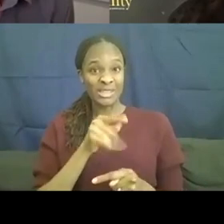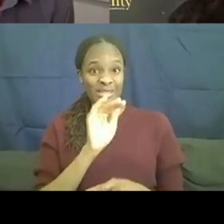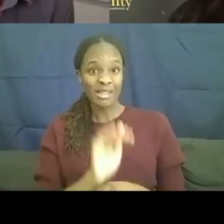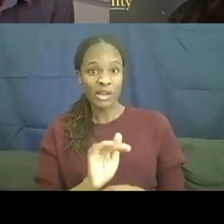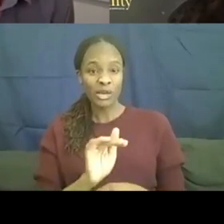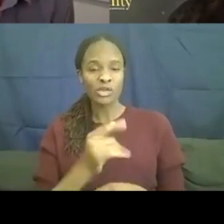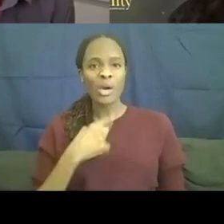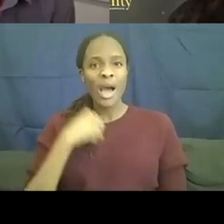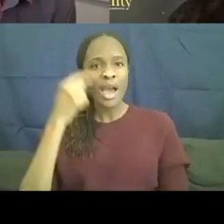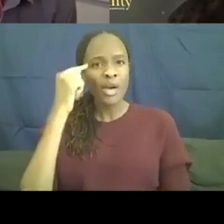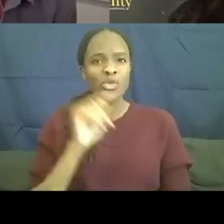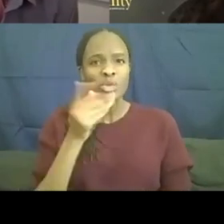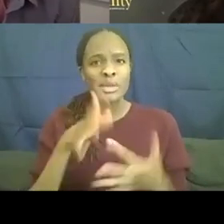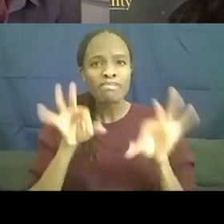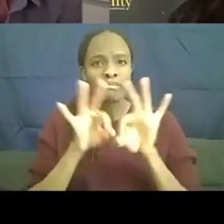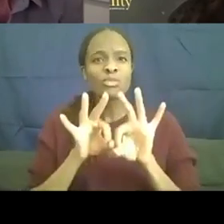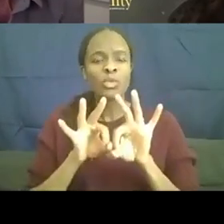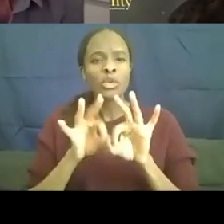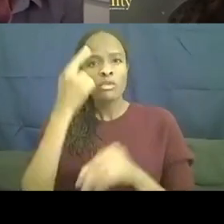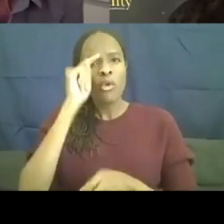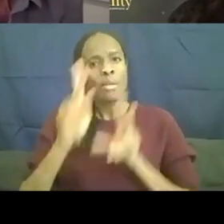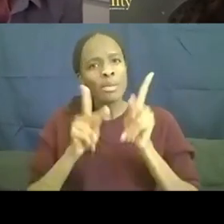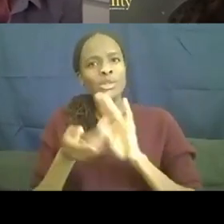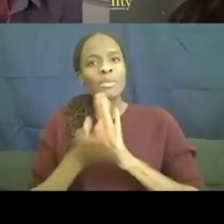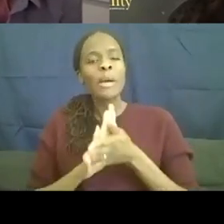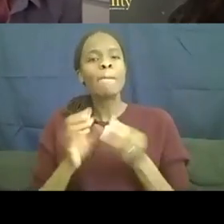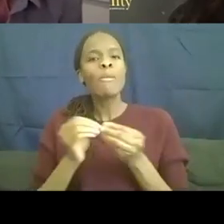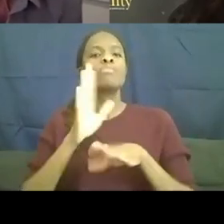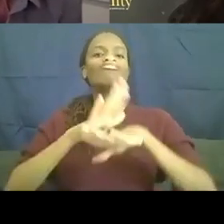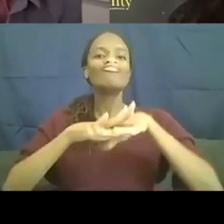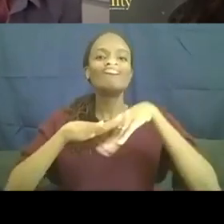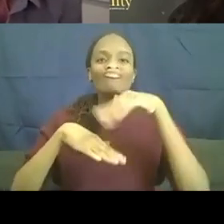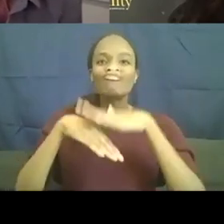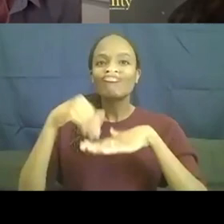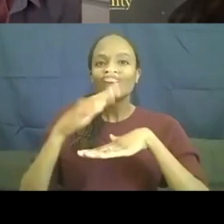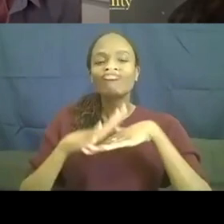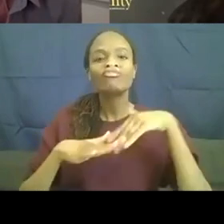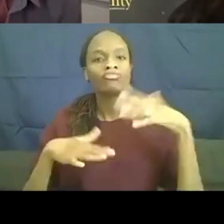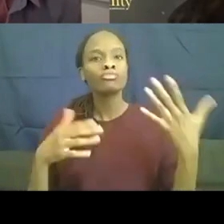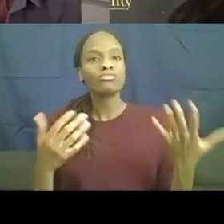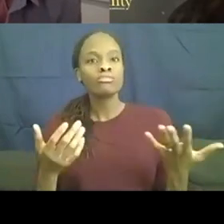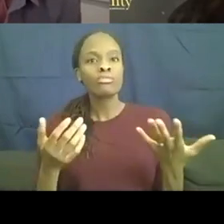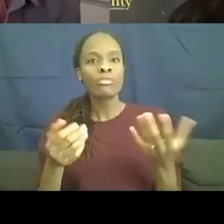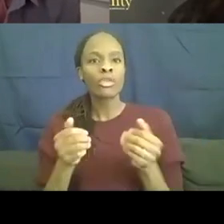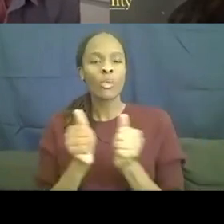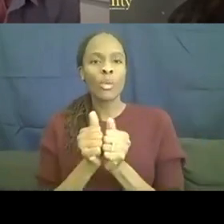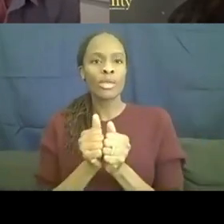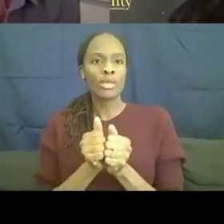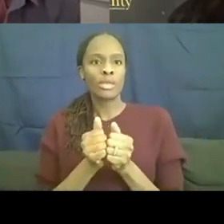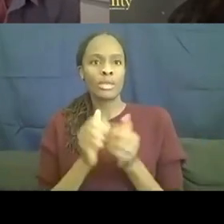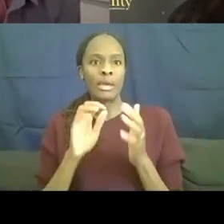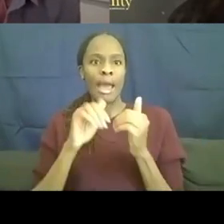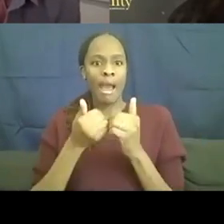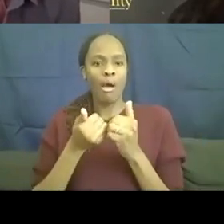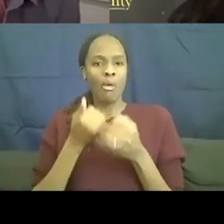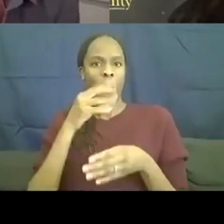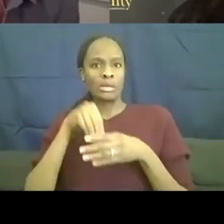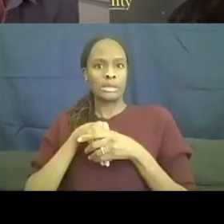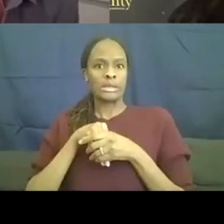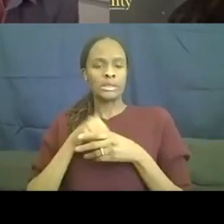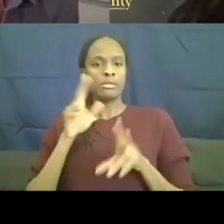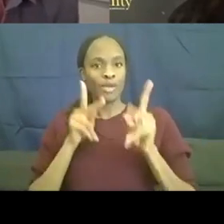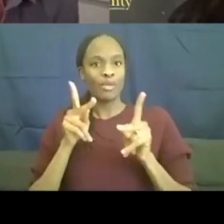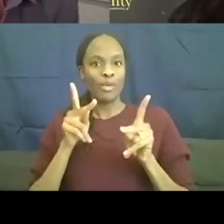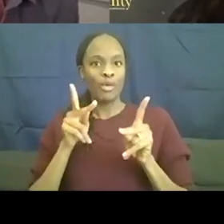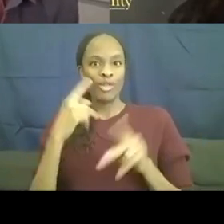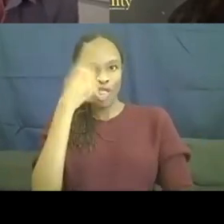for people to learn how to be more comfortable around what autistic people look like. And